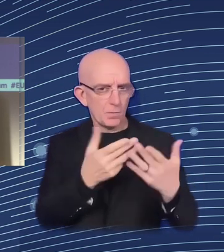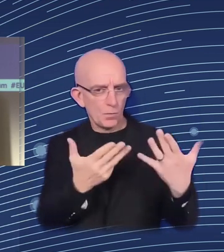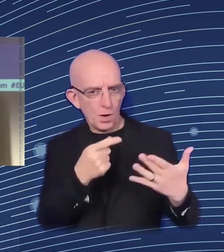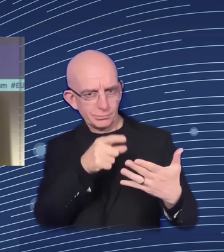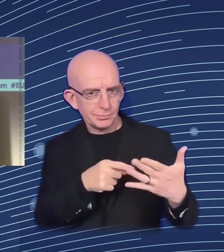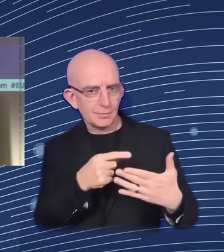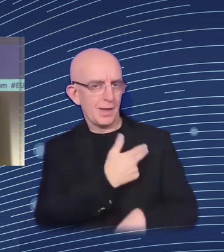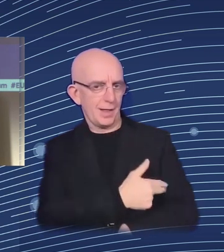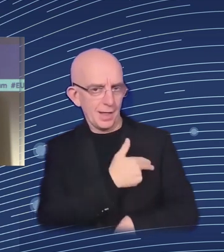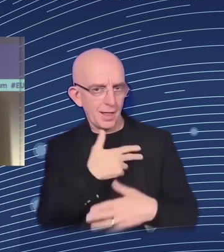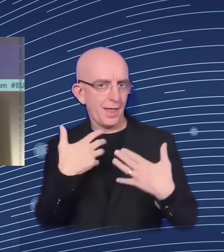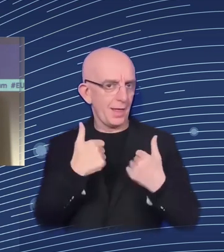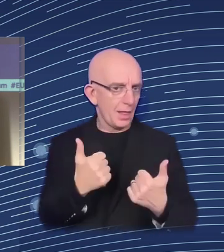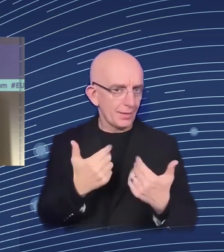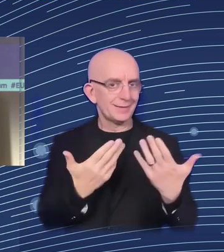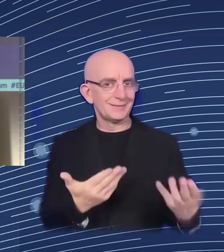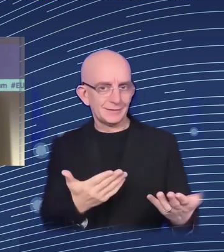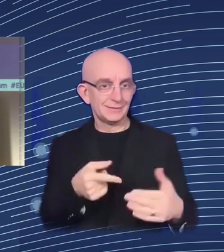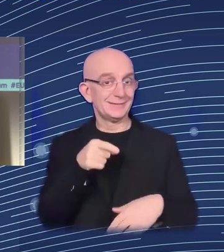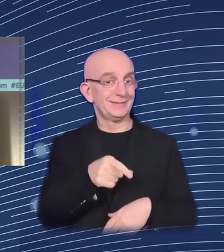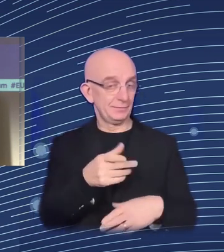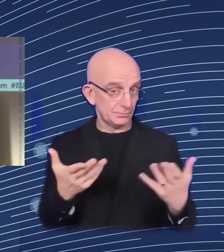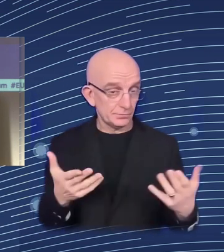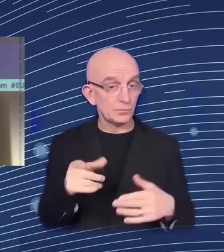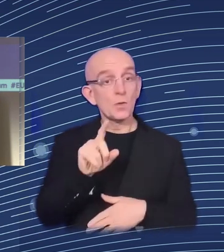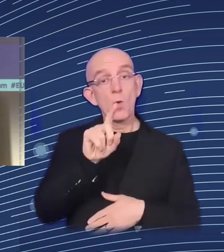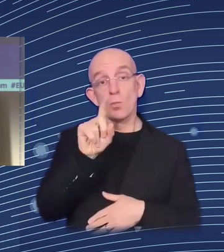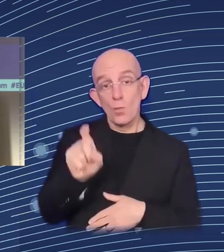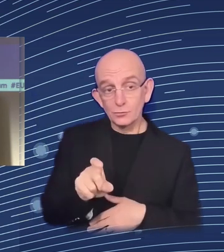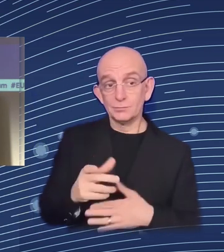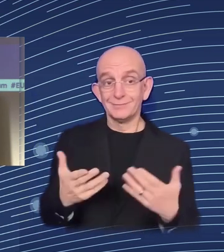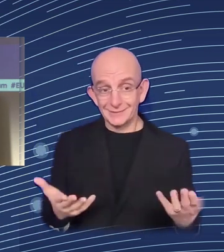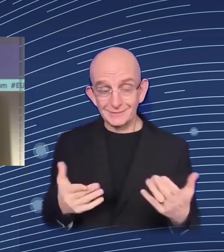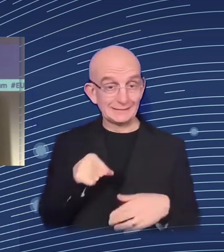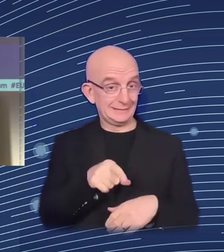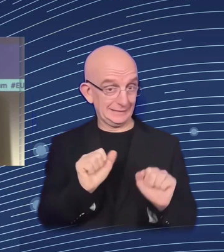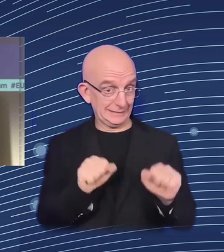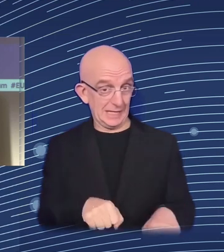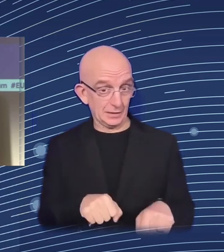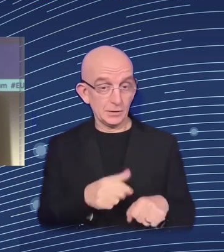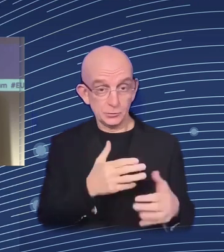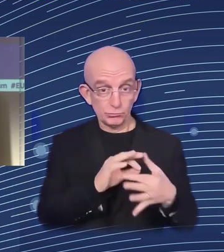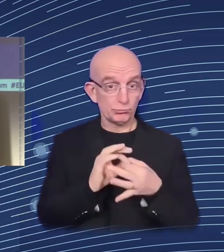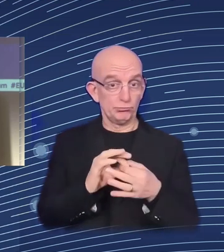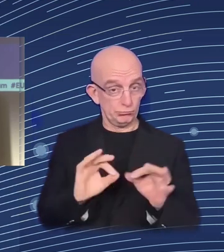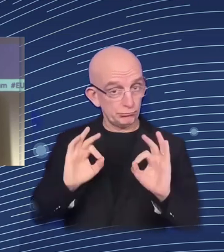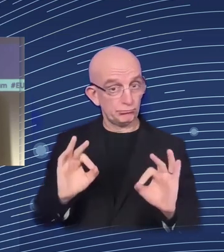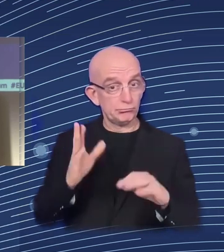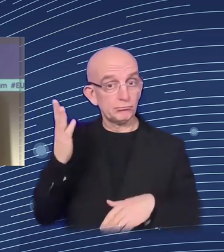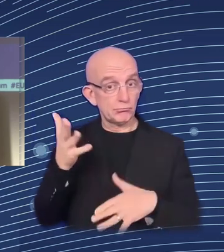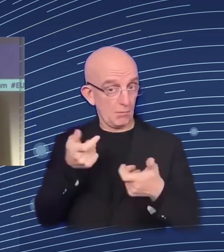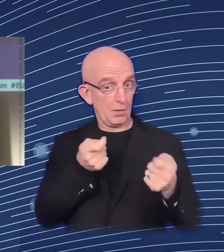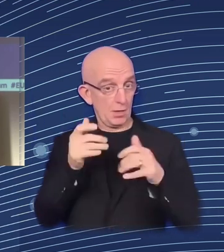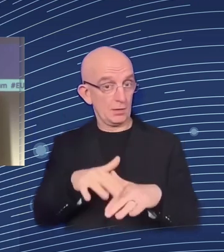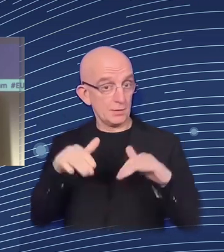But I think it's still not very clear whether this is sufficiently personal and